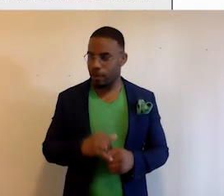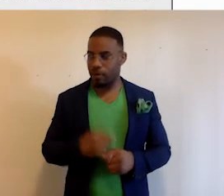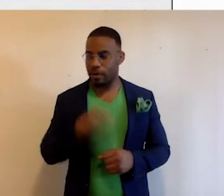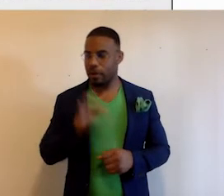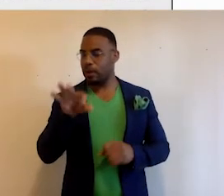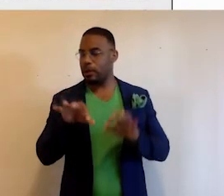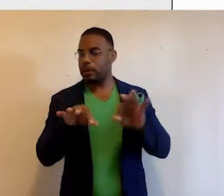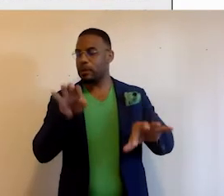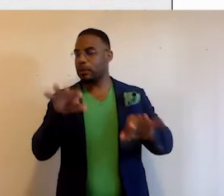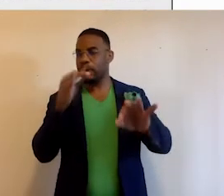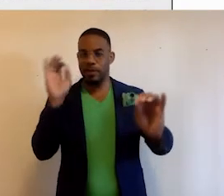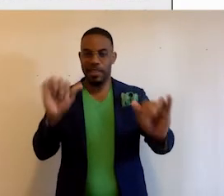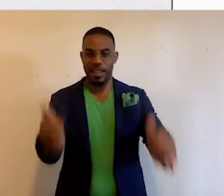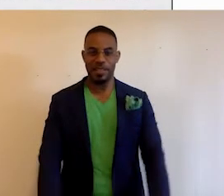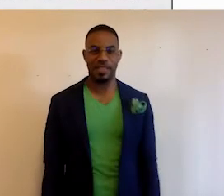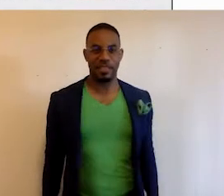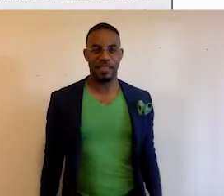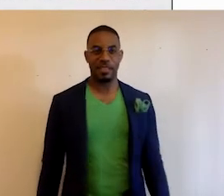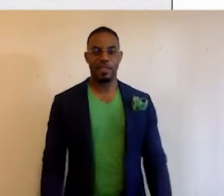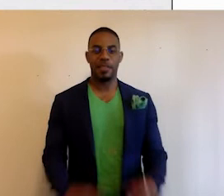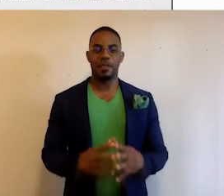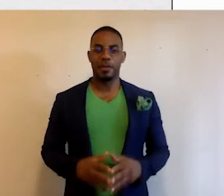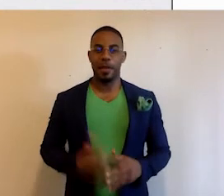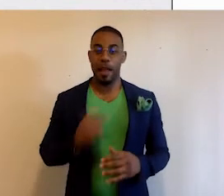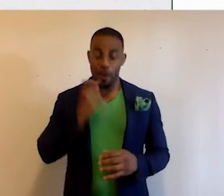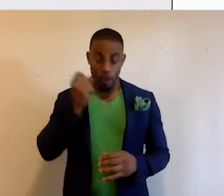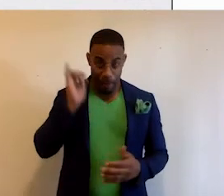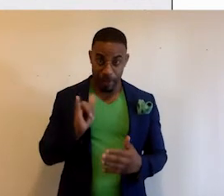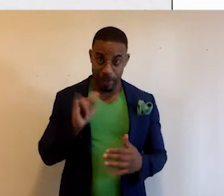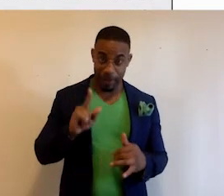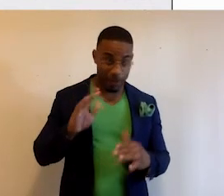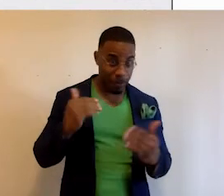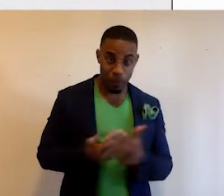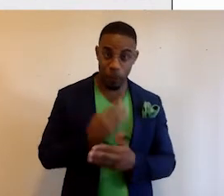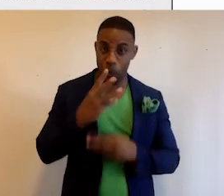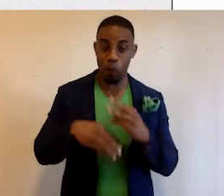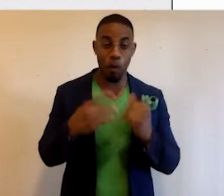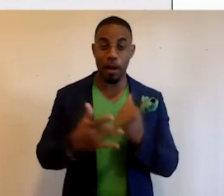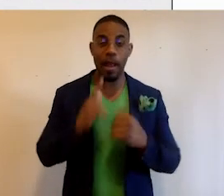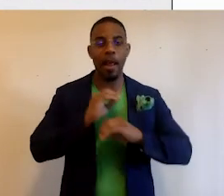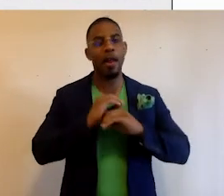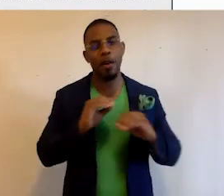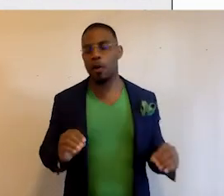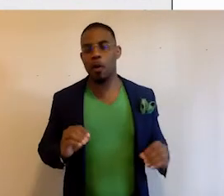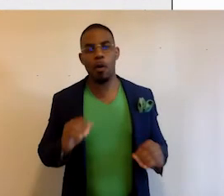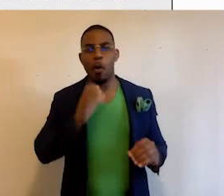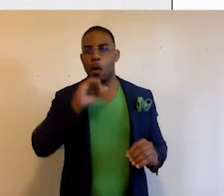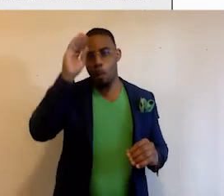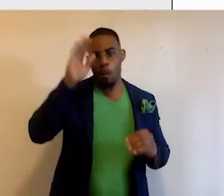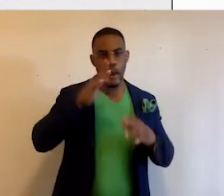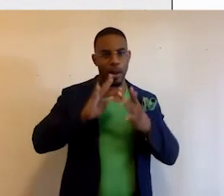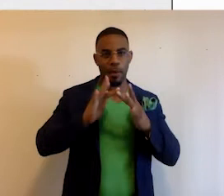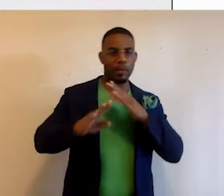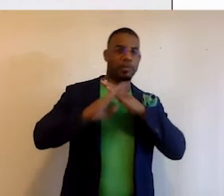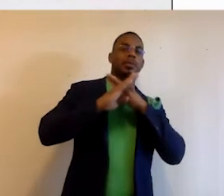leaving breadcrumbs, if nothing else. I realized that this brave new world of technology had no old boy network to get in my way,